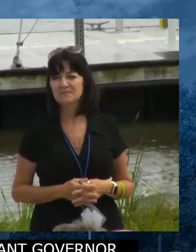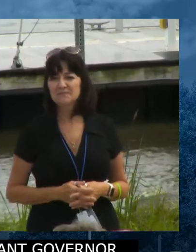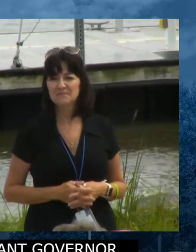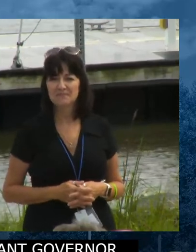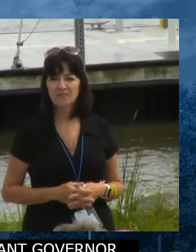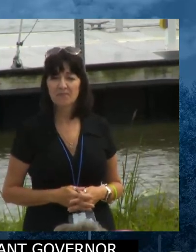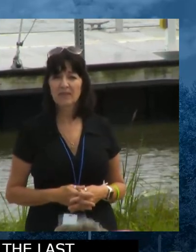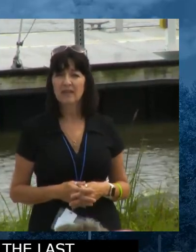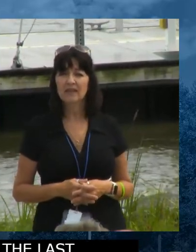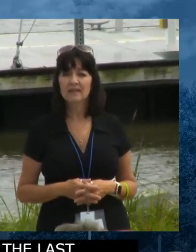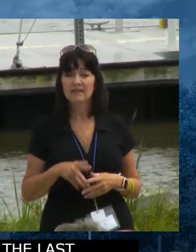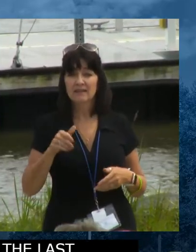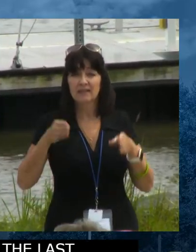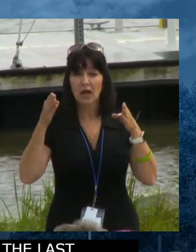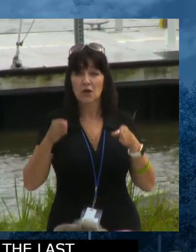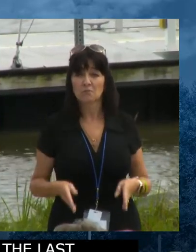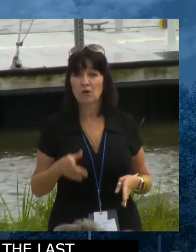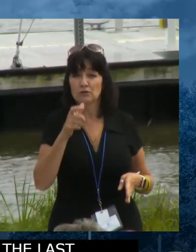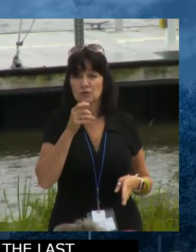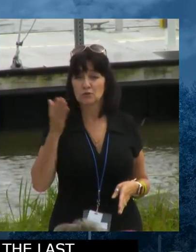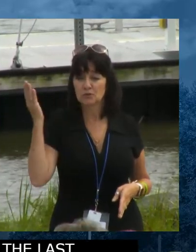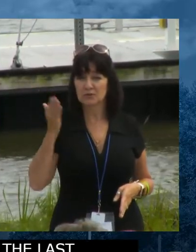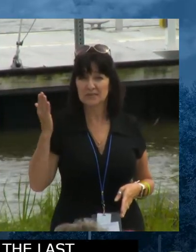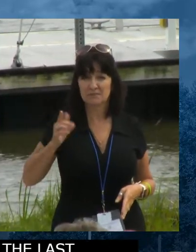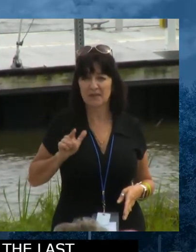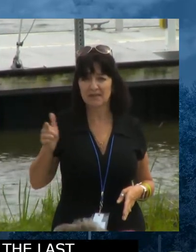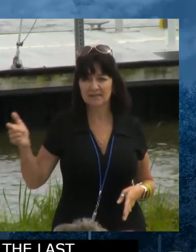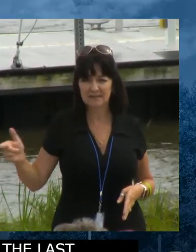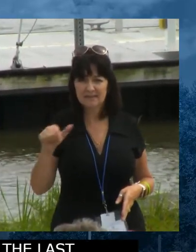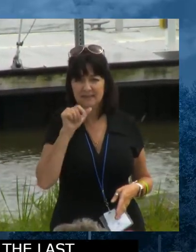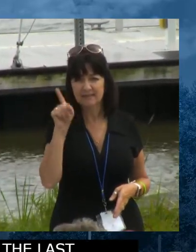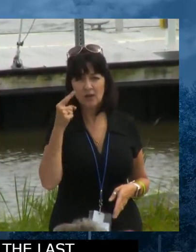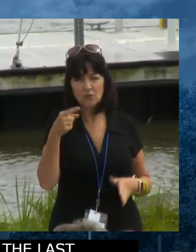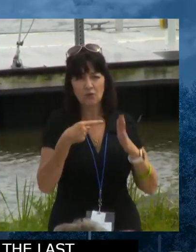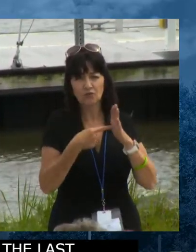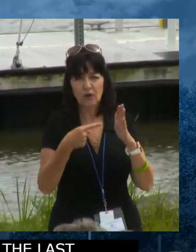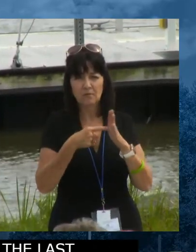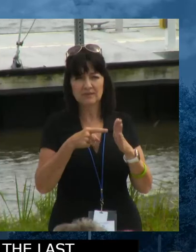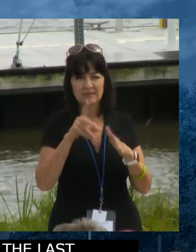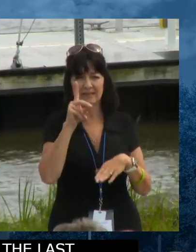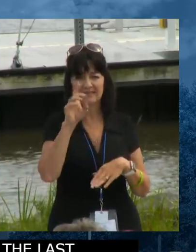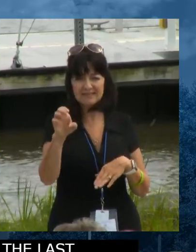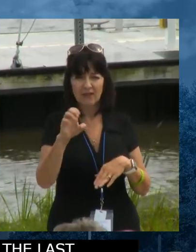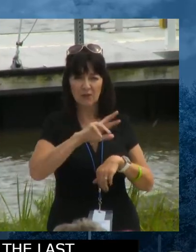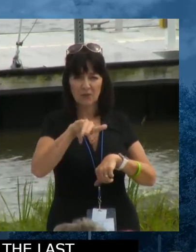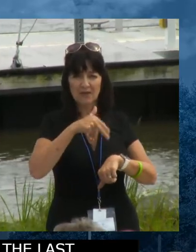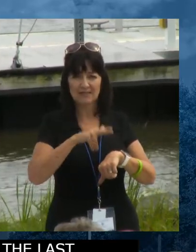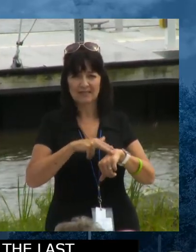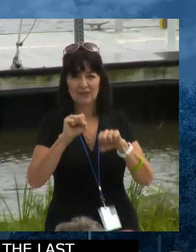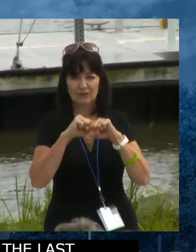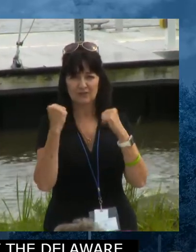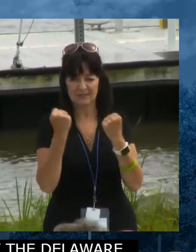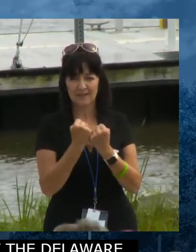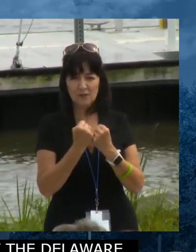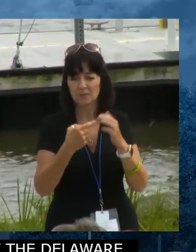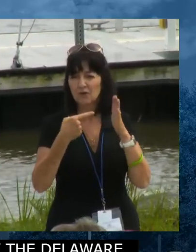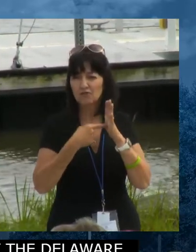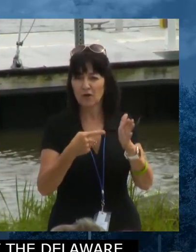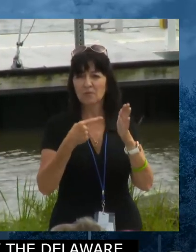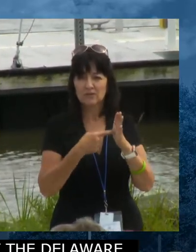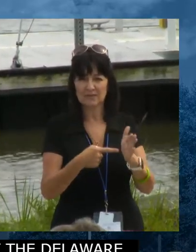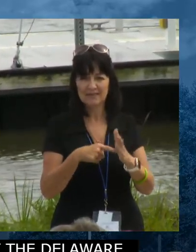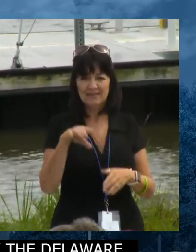representing not only the Delaware Nature Society, but really representing all the the non